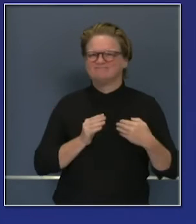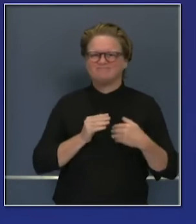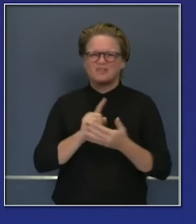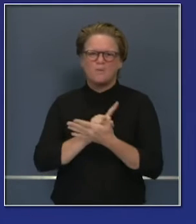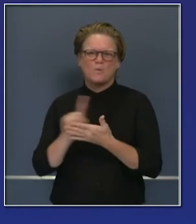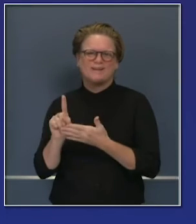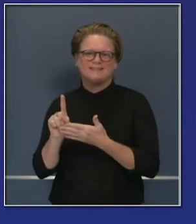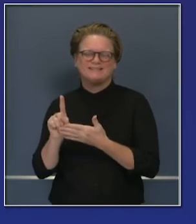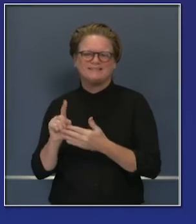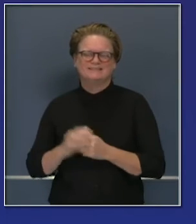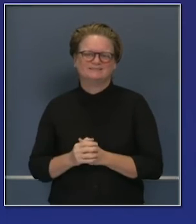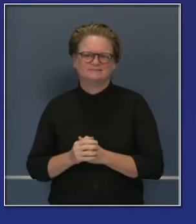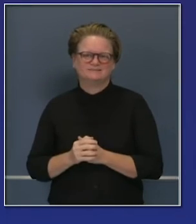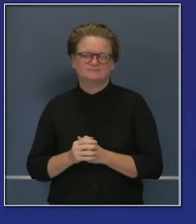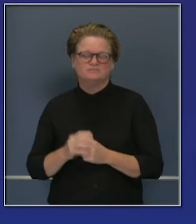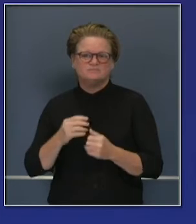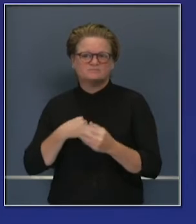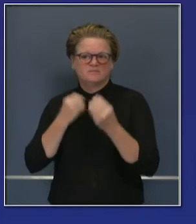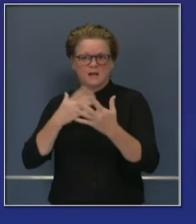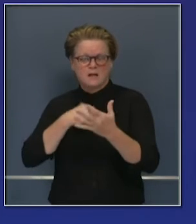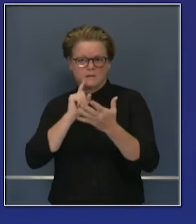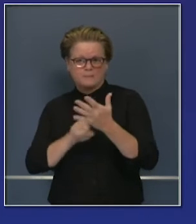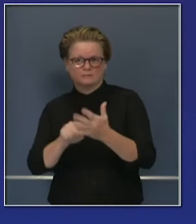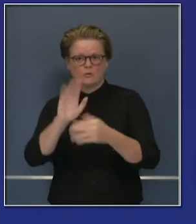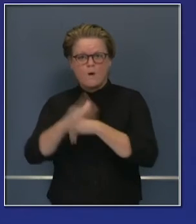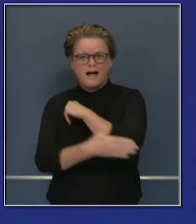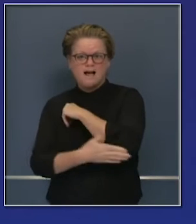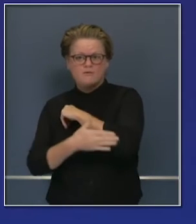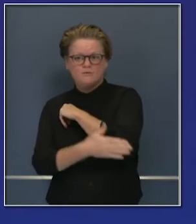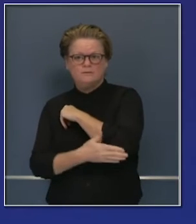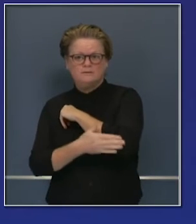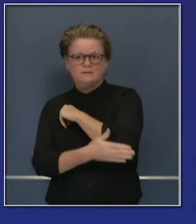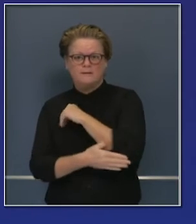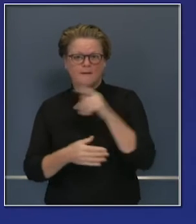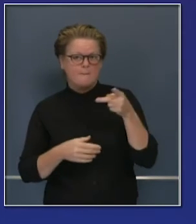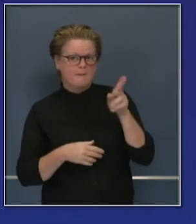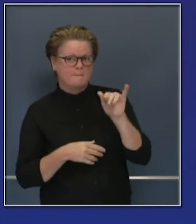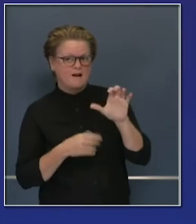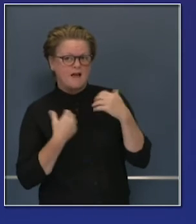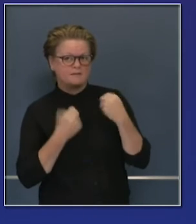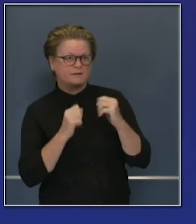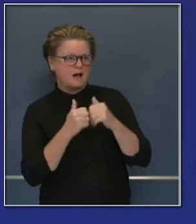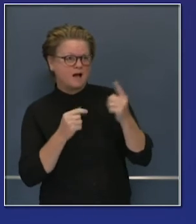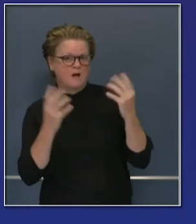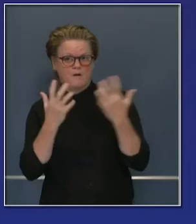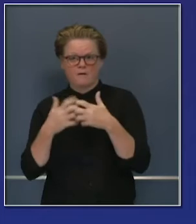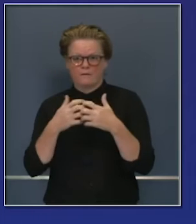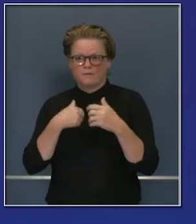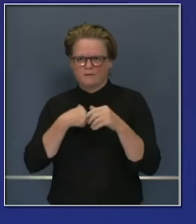with our local health officers, with the state of California. We have a two-week protocol and process to do that. Pursuant to